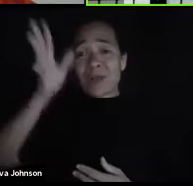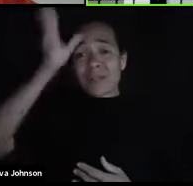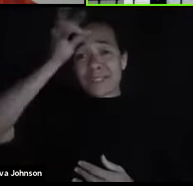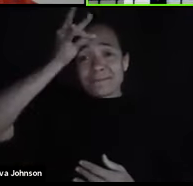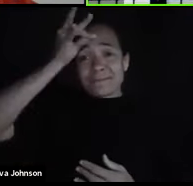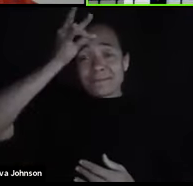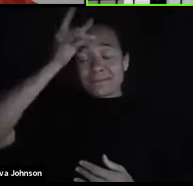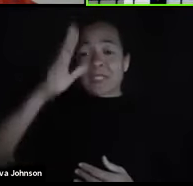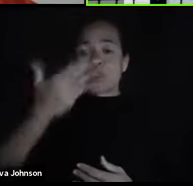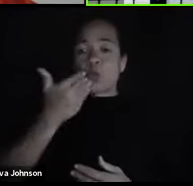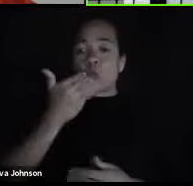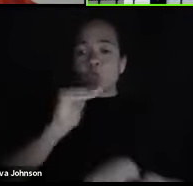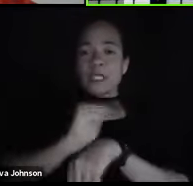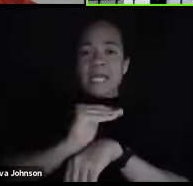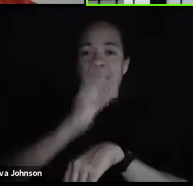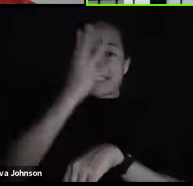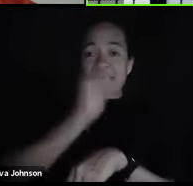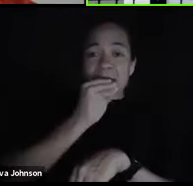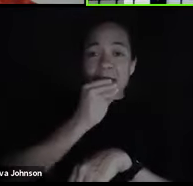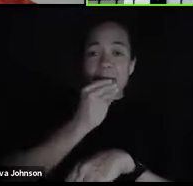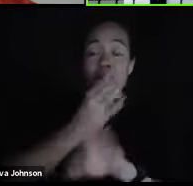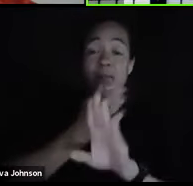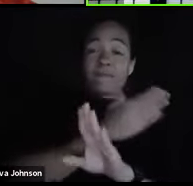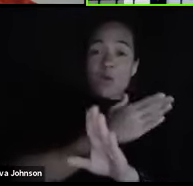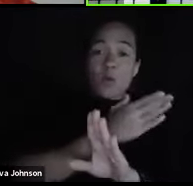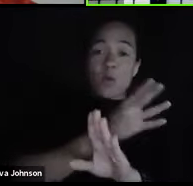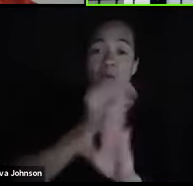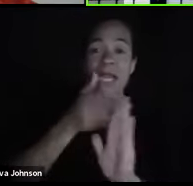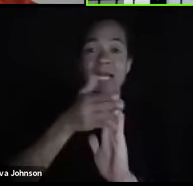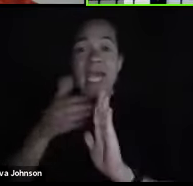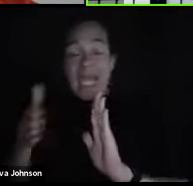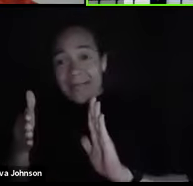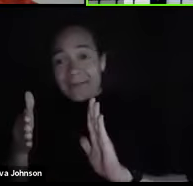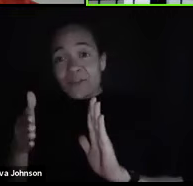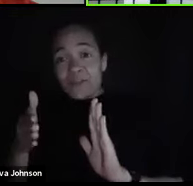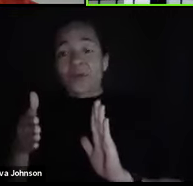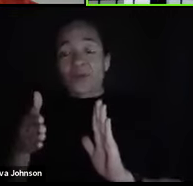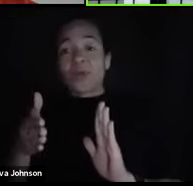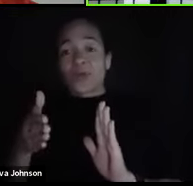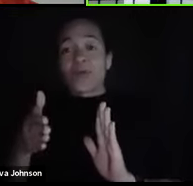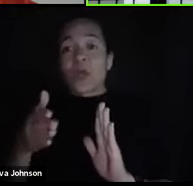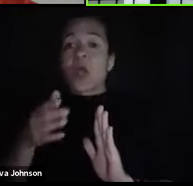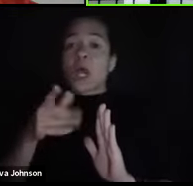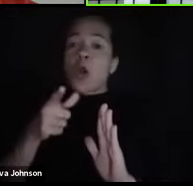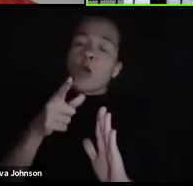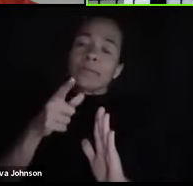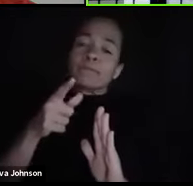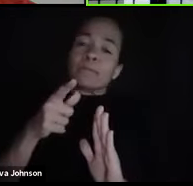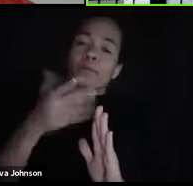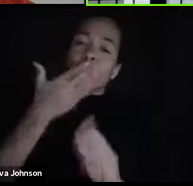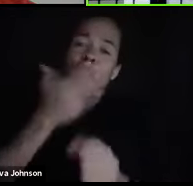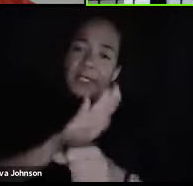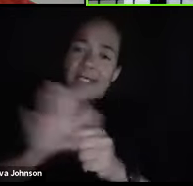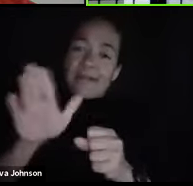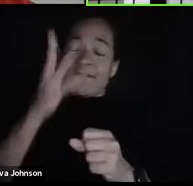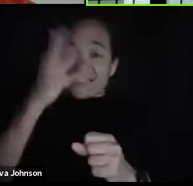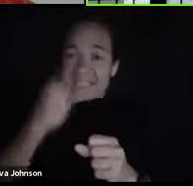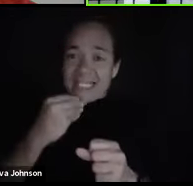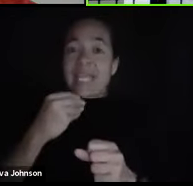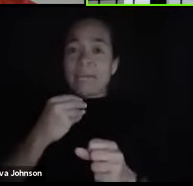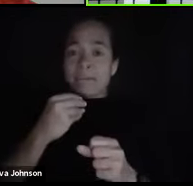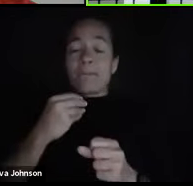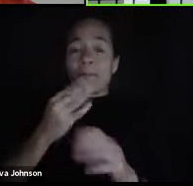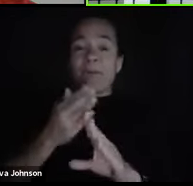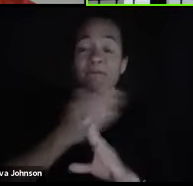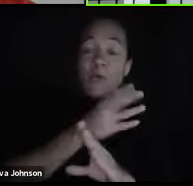and after you have to are getting sufficient sleep. I'll say sufficient sleep before and after